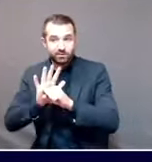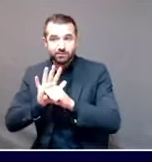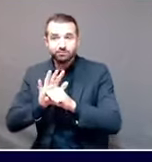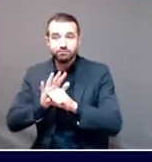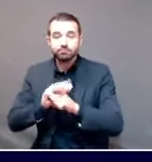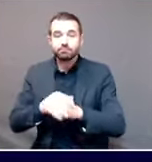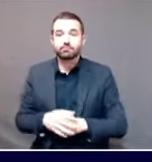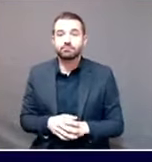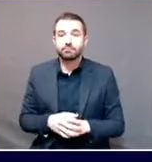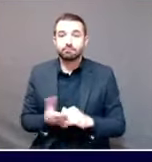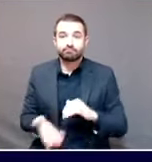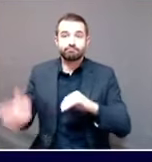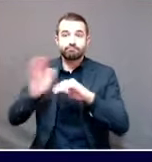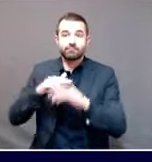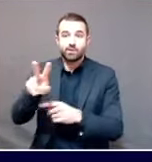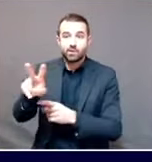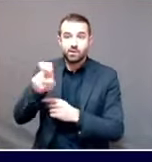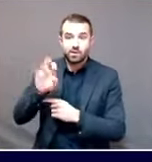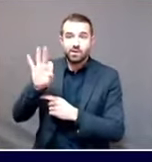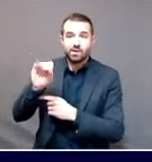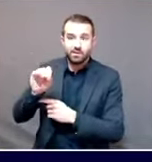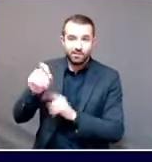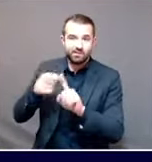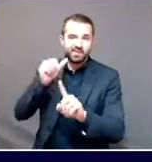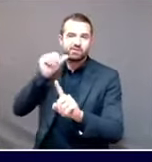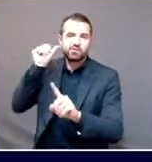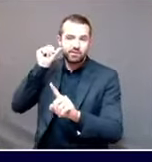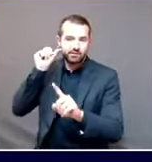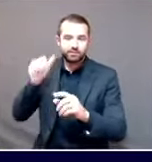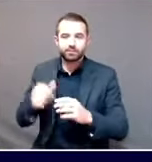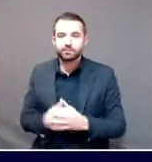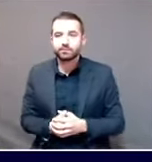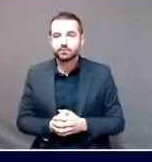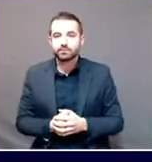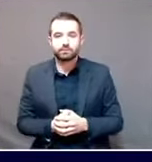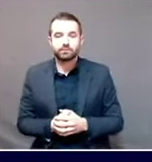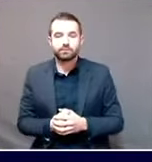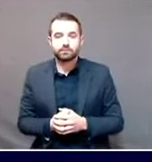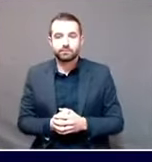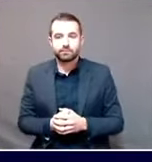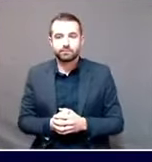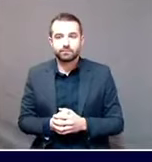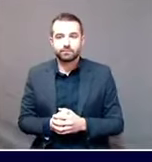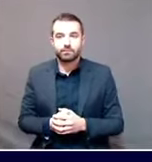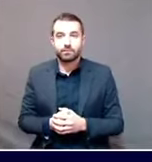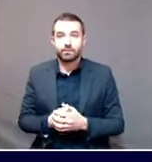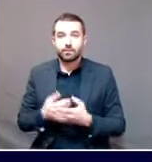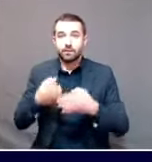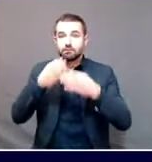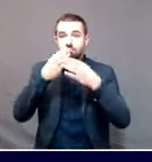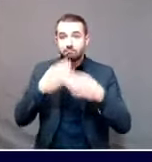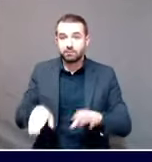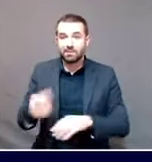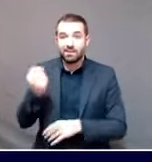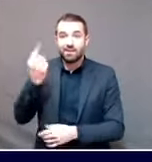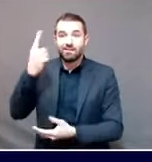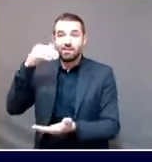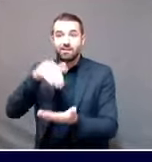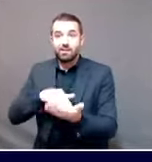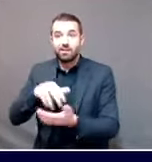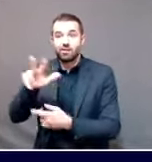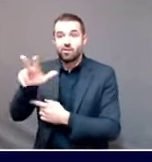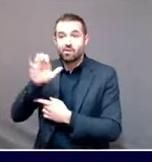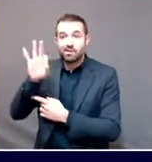290 cases since yesterday alone. Of those, 11,390 are